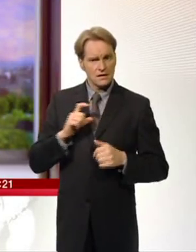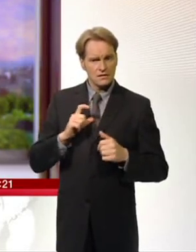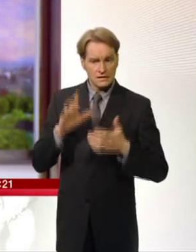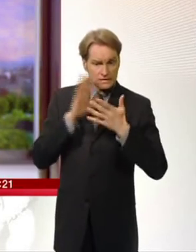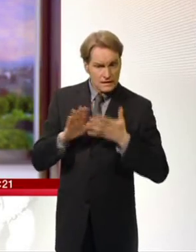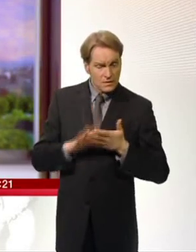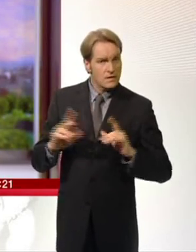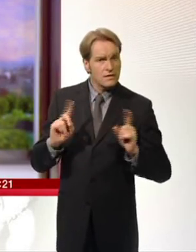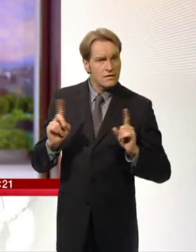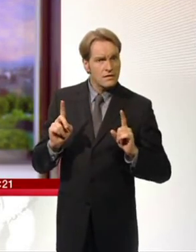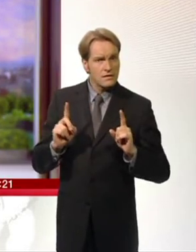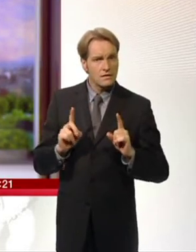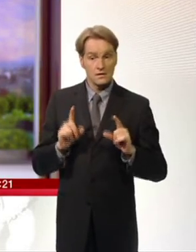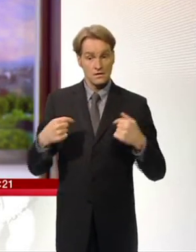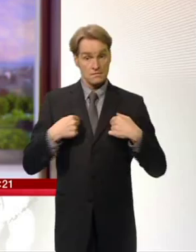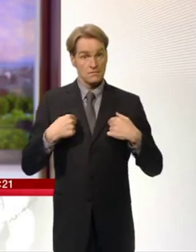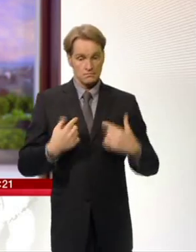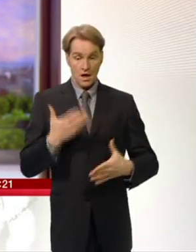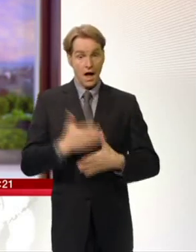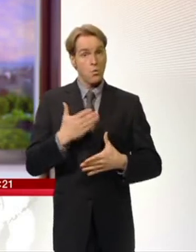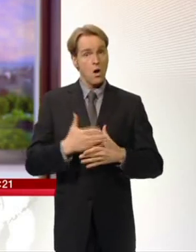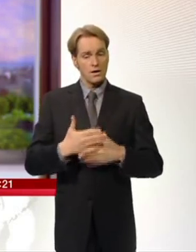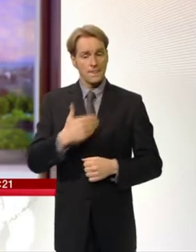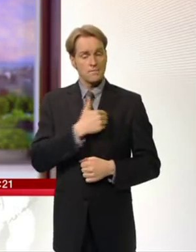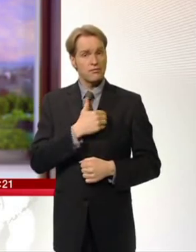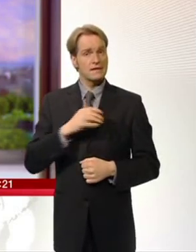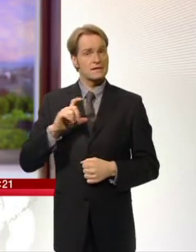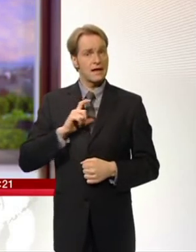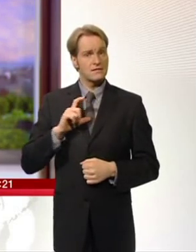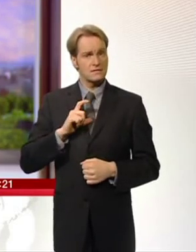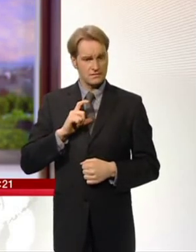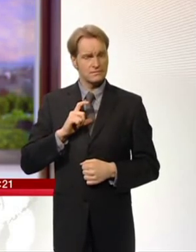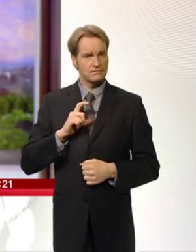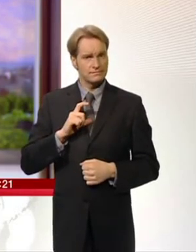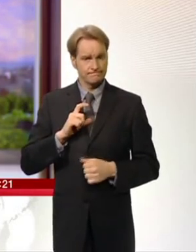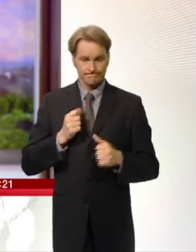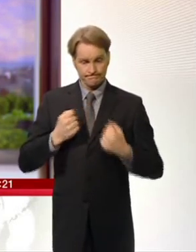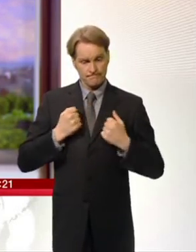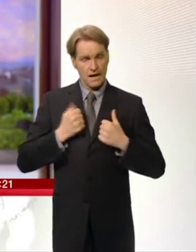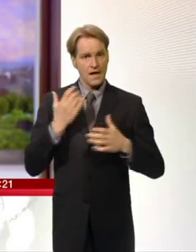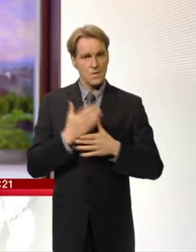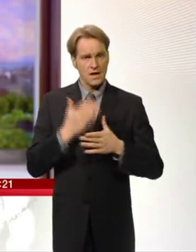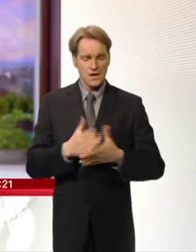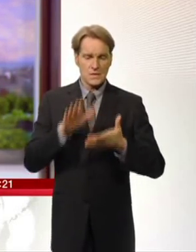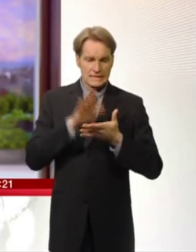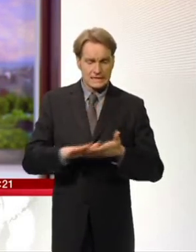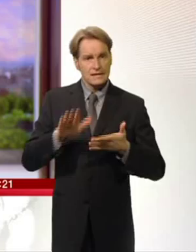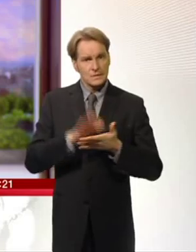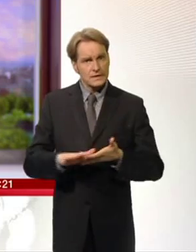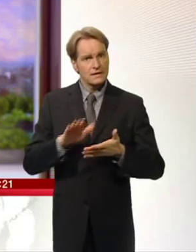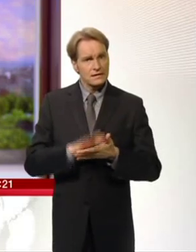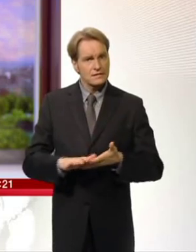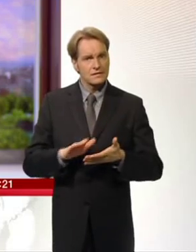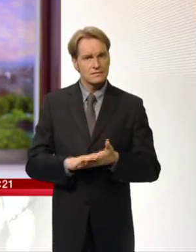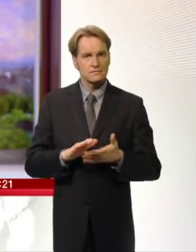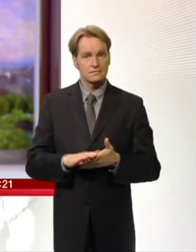Now, my worry is because I work in breast cancer that it's become sort of an acceptance that we're just dealing with it. Copperfield is your charity, isn't it? Yeah,